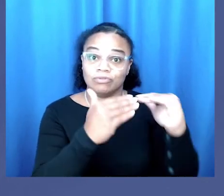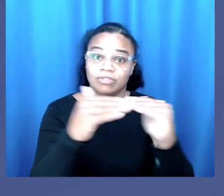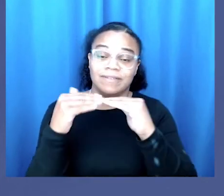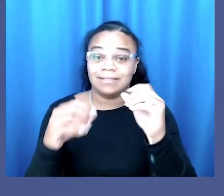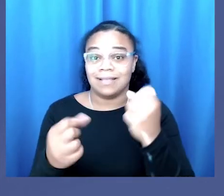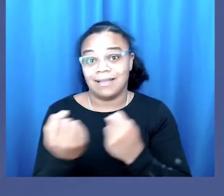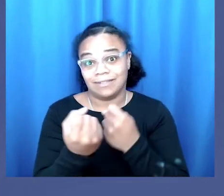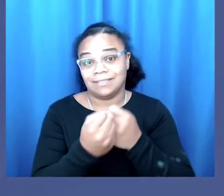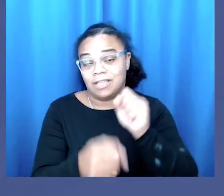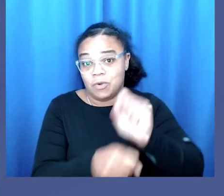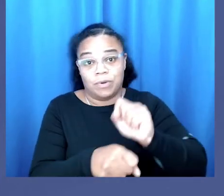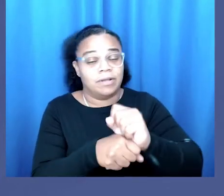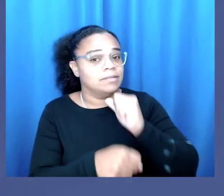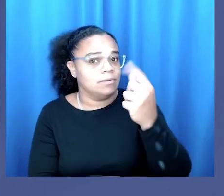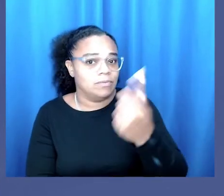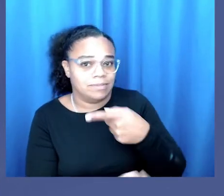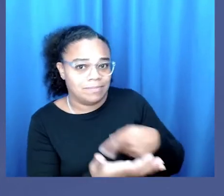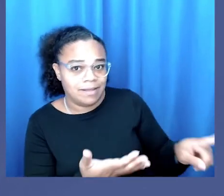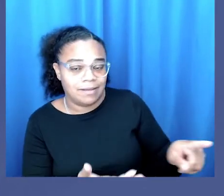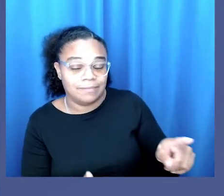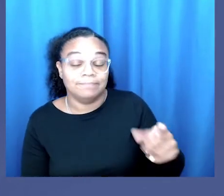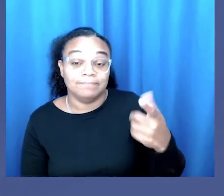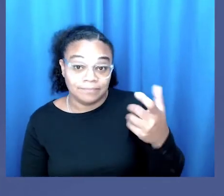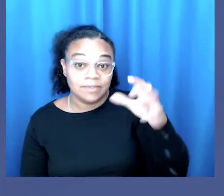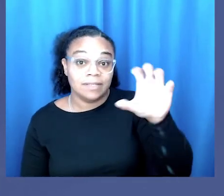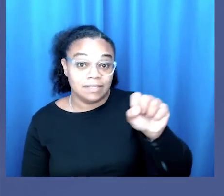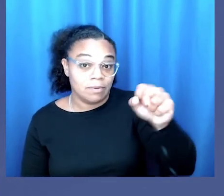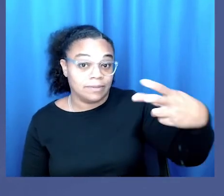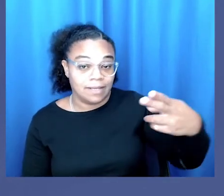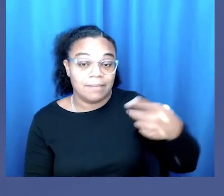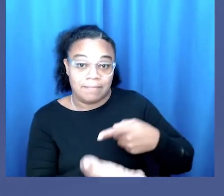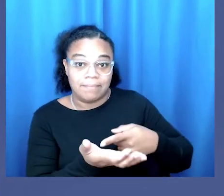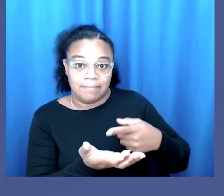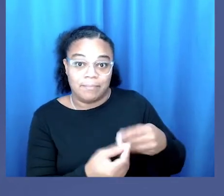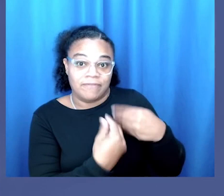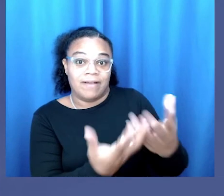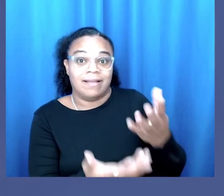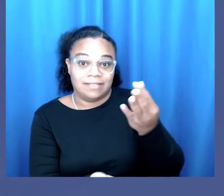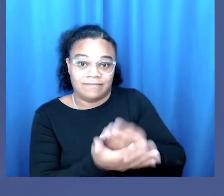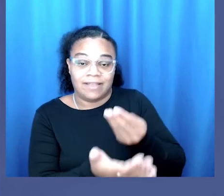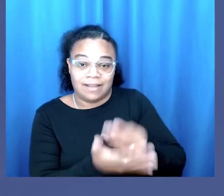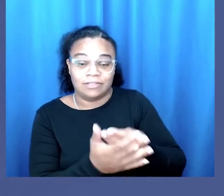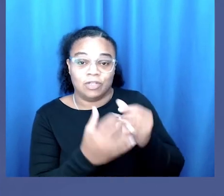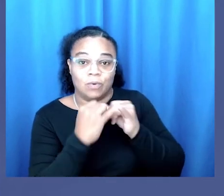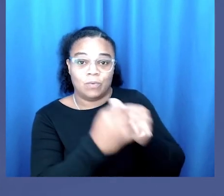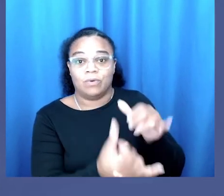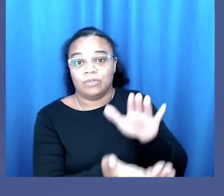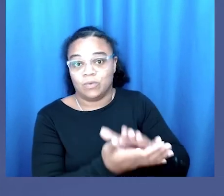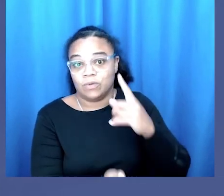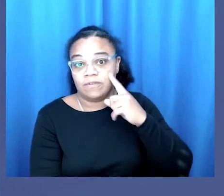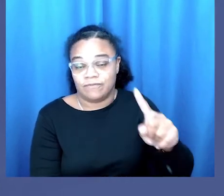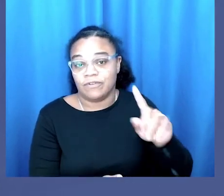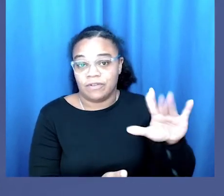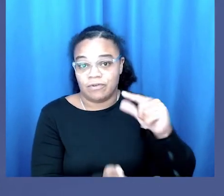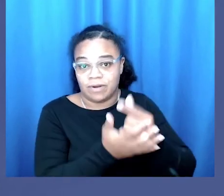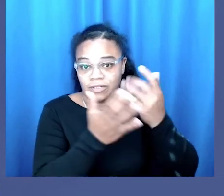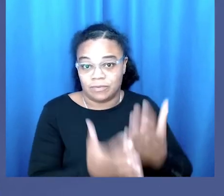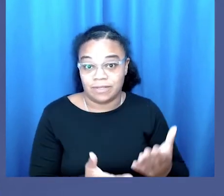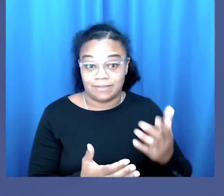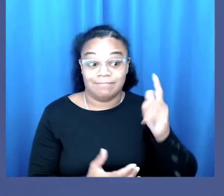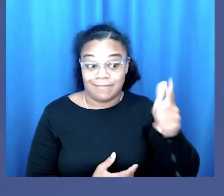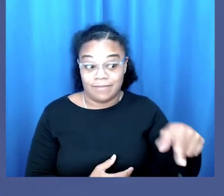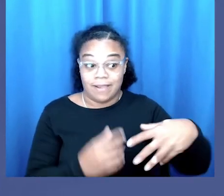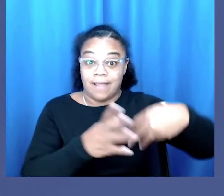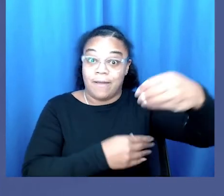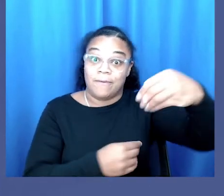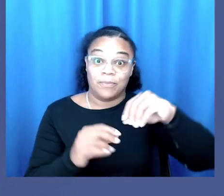advocacy work is not always compensated so spokes hub provides a financial awards pool for its graduates so